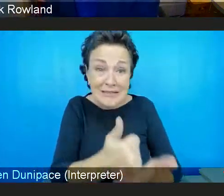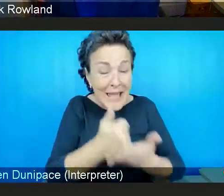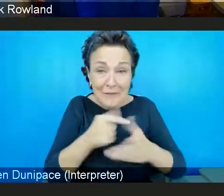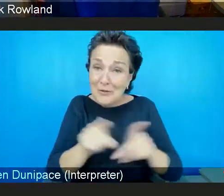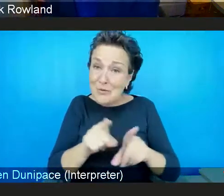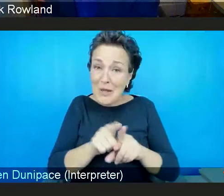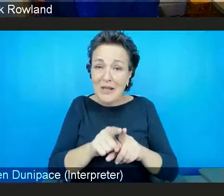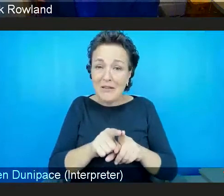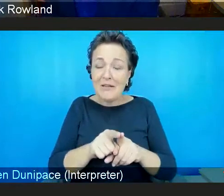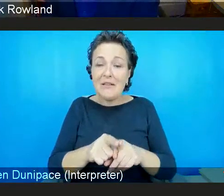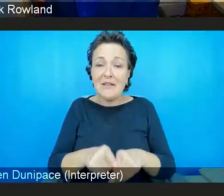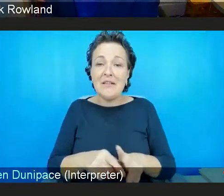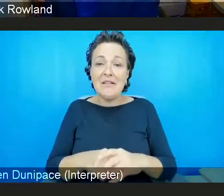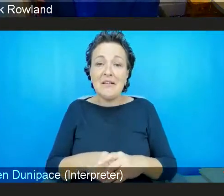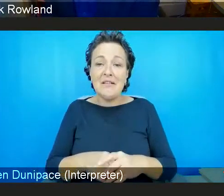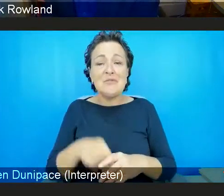made.